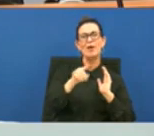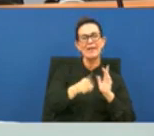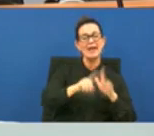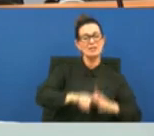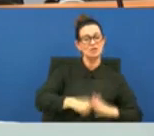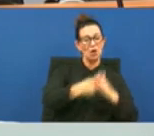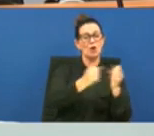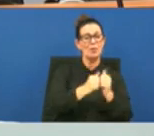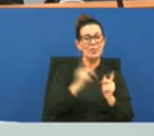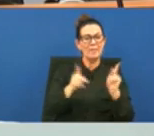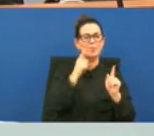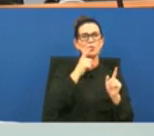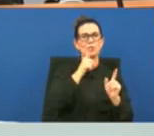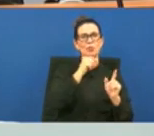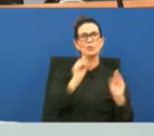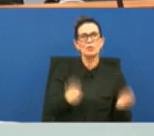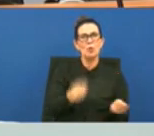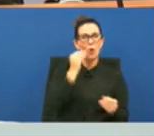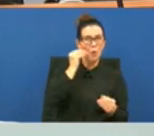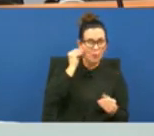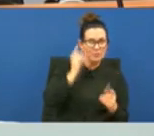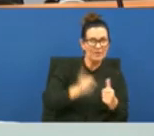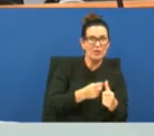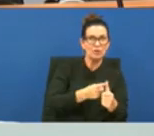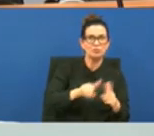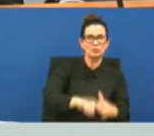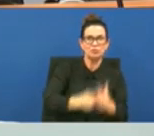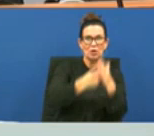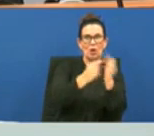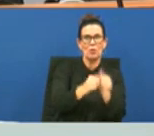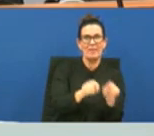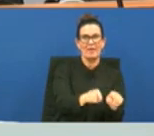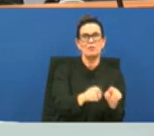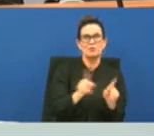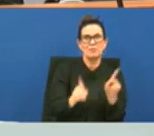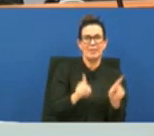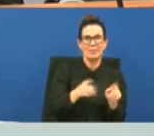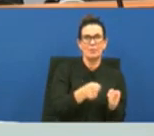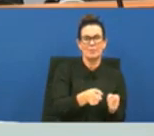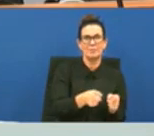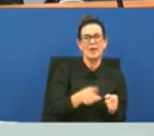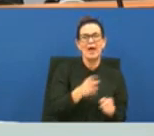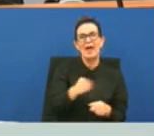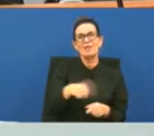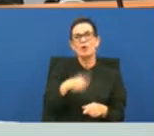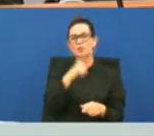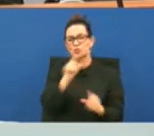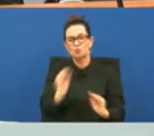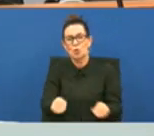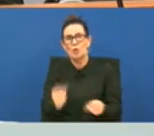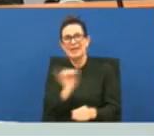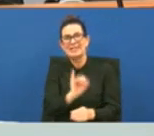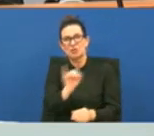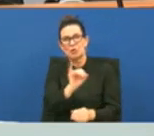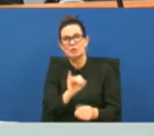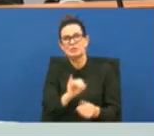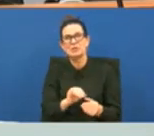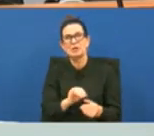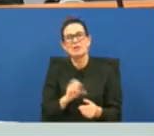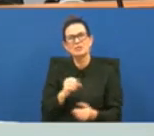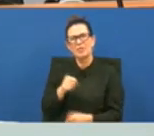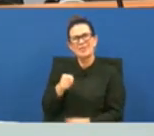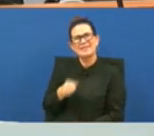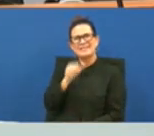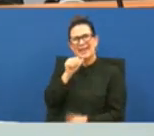population um and sure and the underinsured so that this is not new